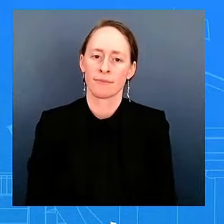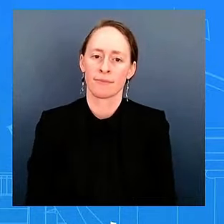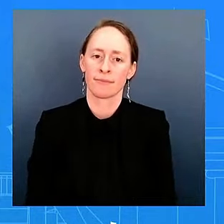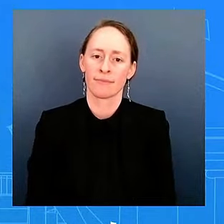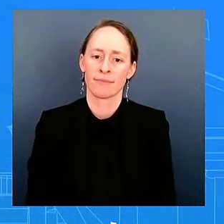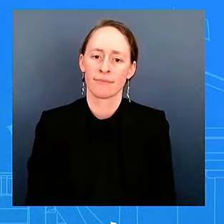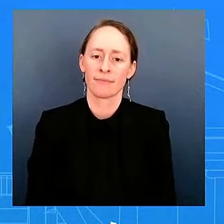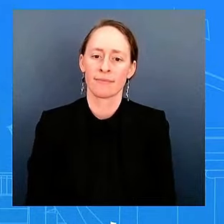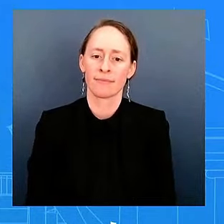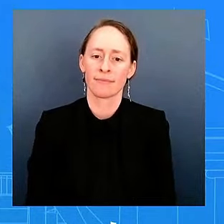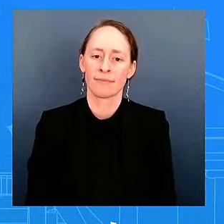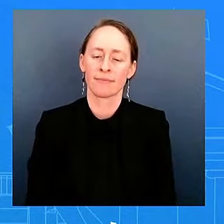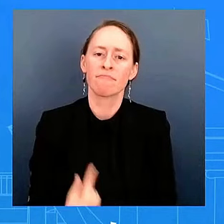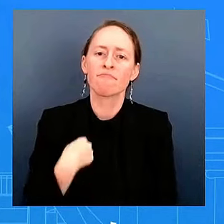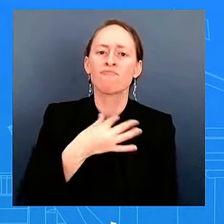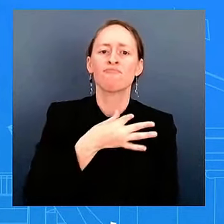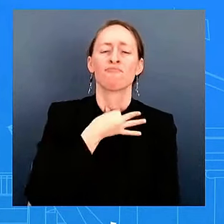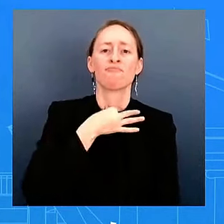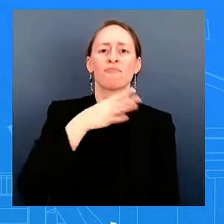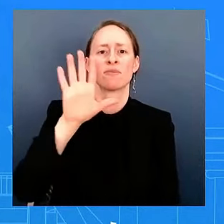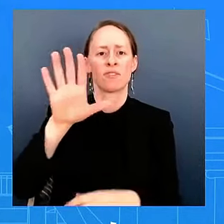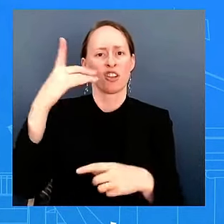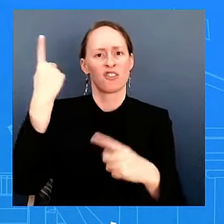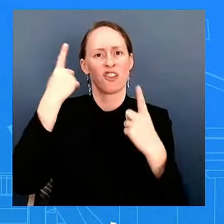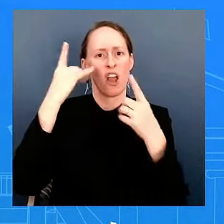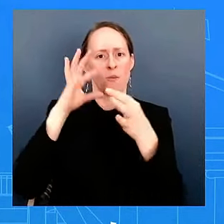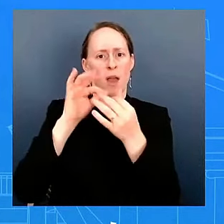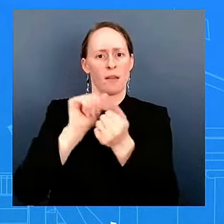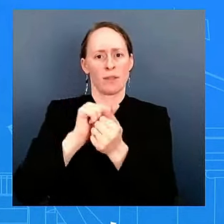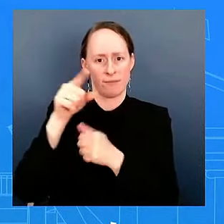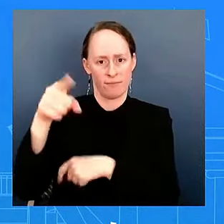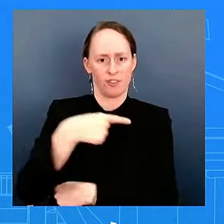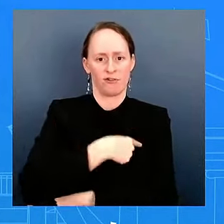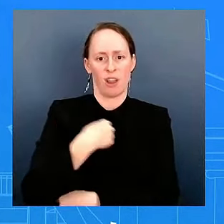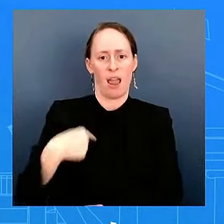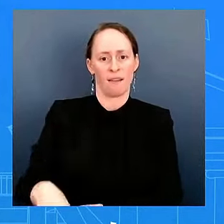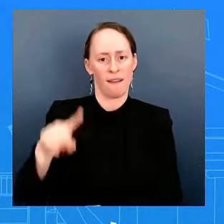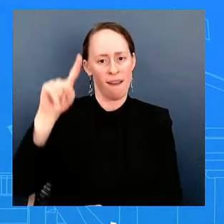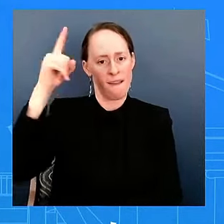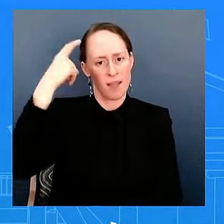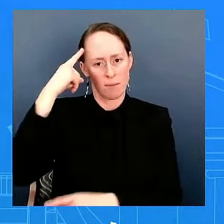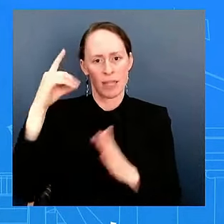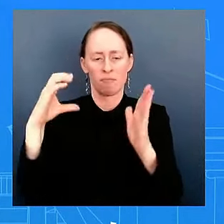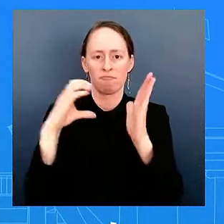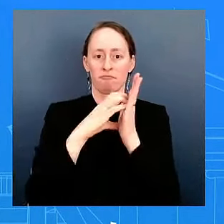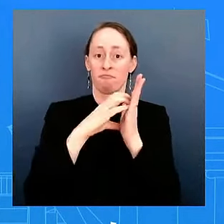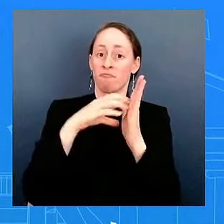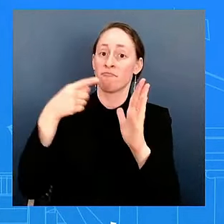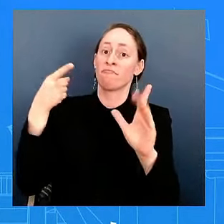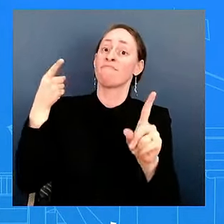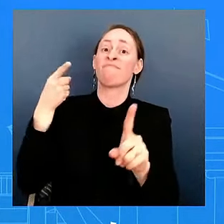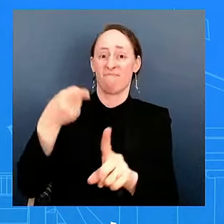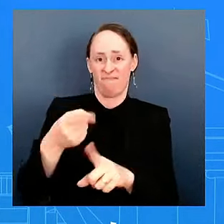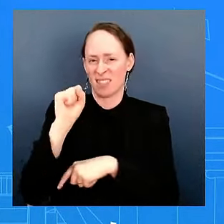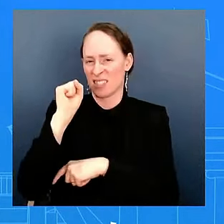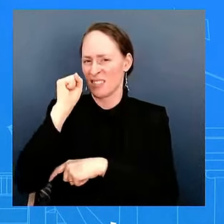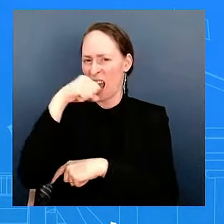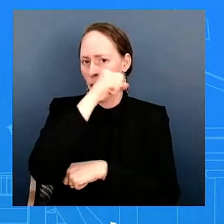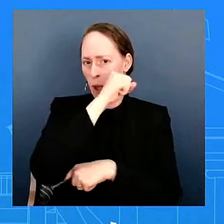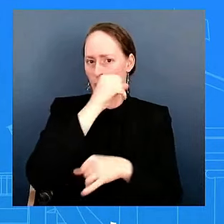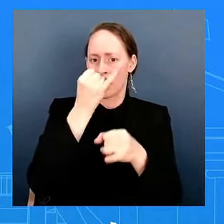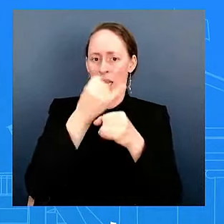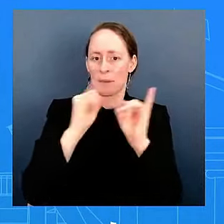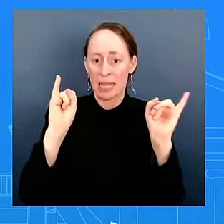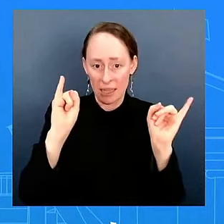website has added a new section on Taiwan independence punishment that encourages people to report